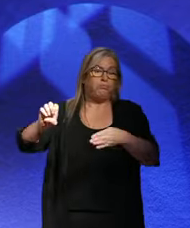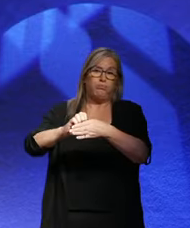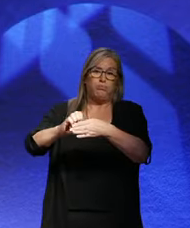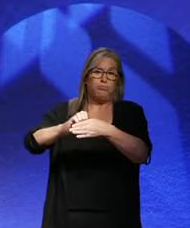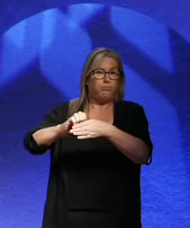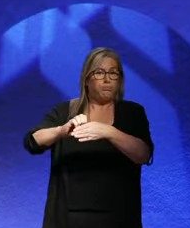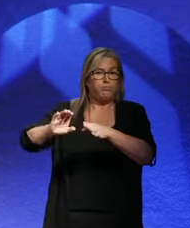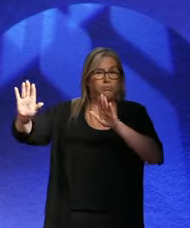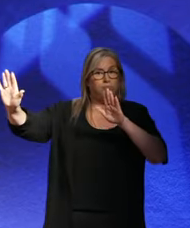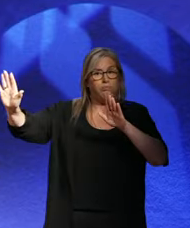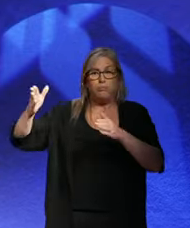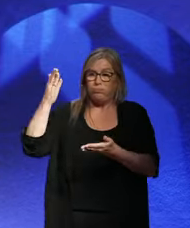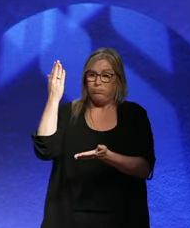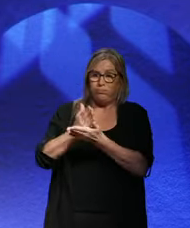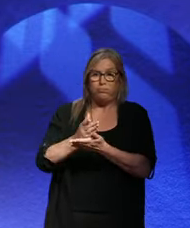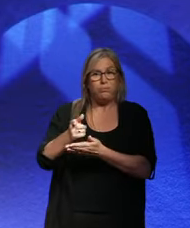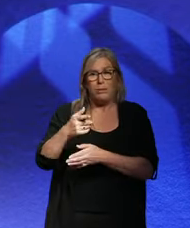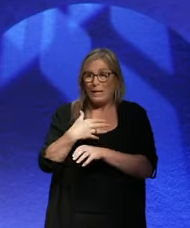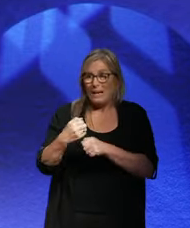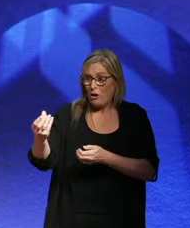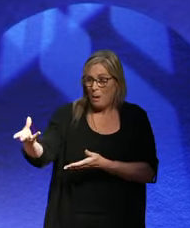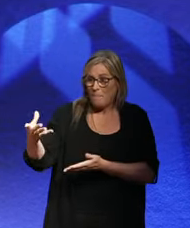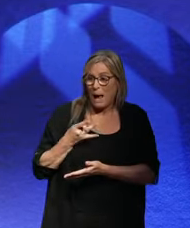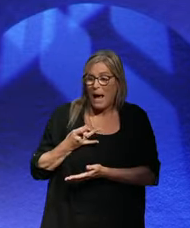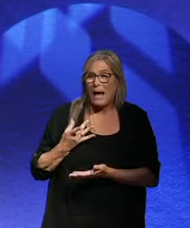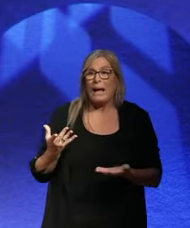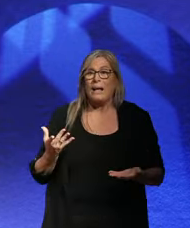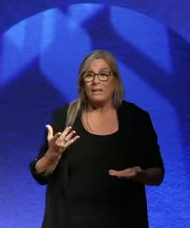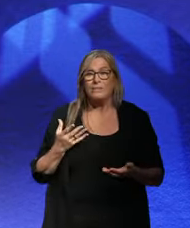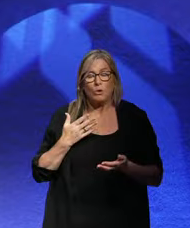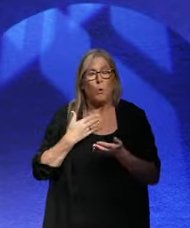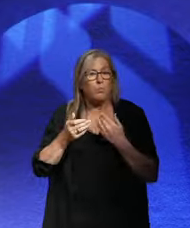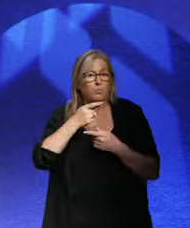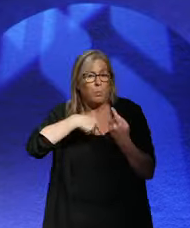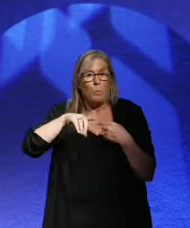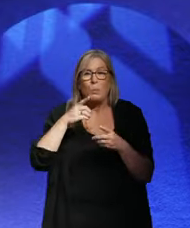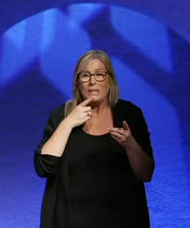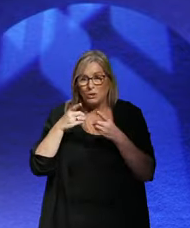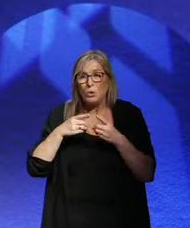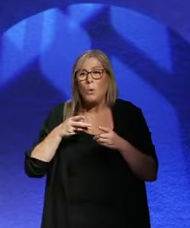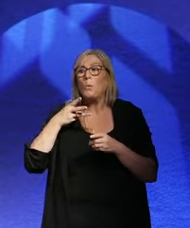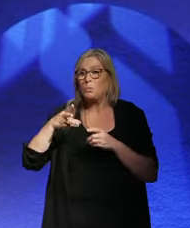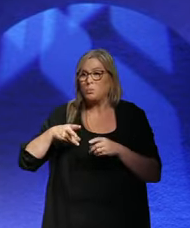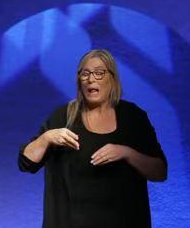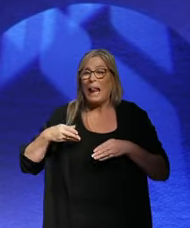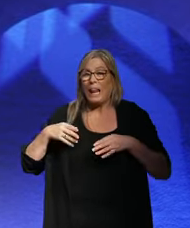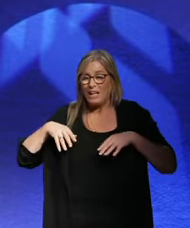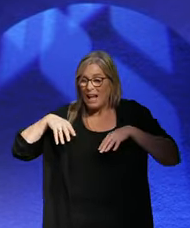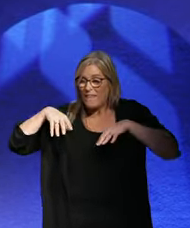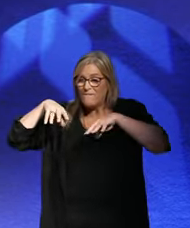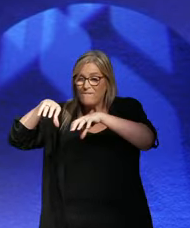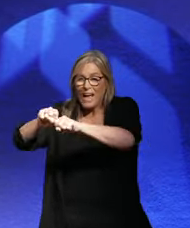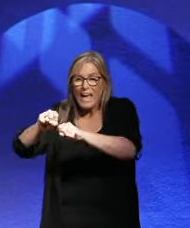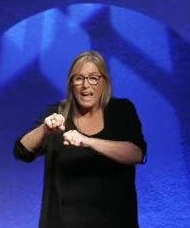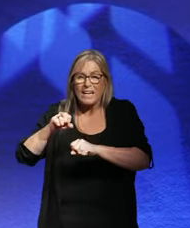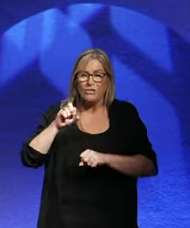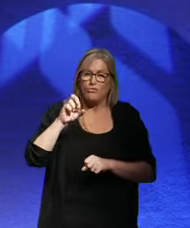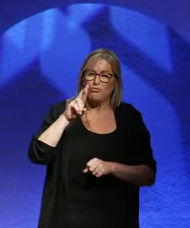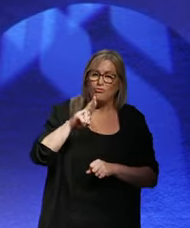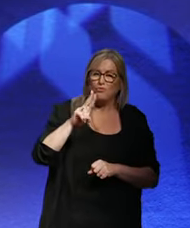these payment holidays where they never pay. So what we're going to do is we're going to go and invade the Ruhr and we're going to seize